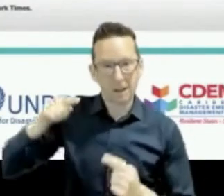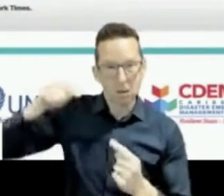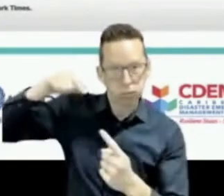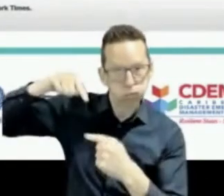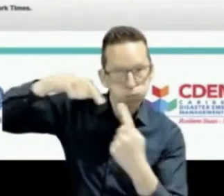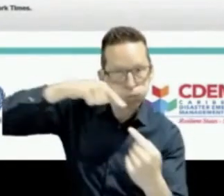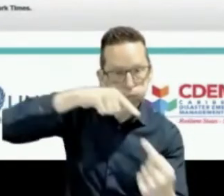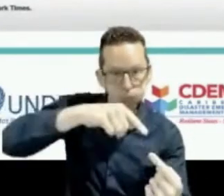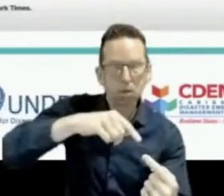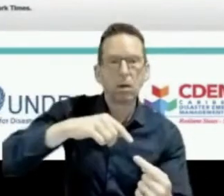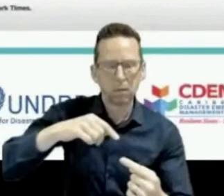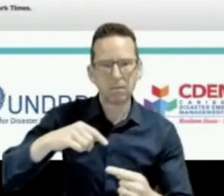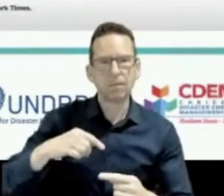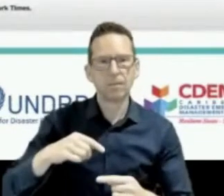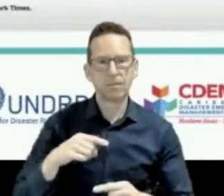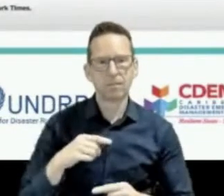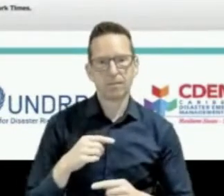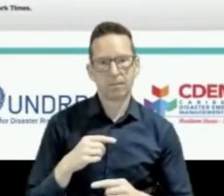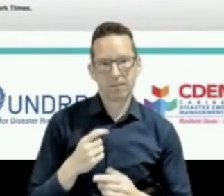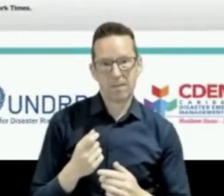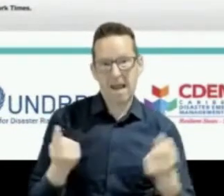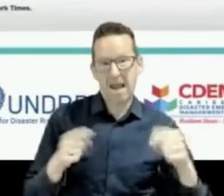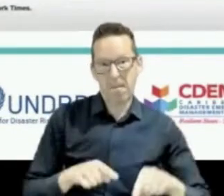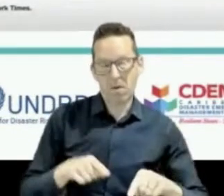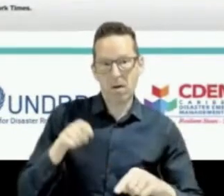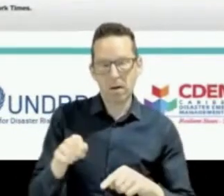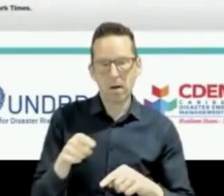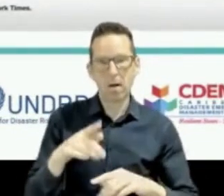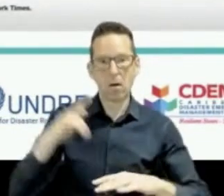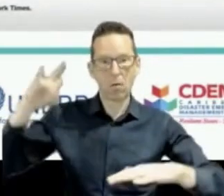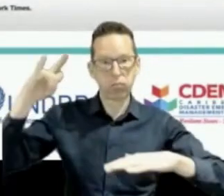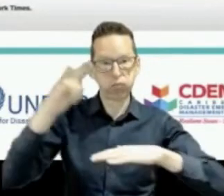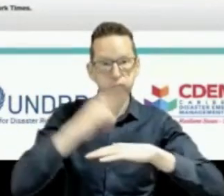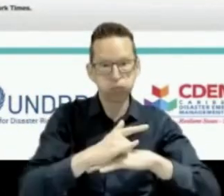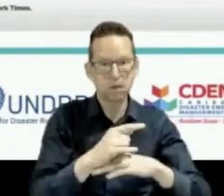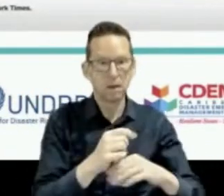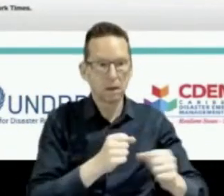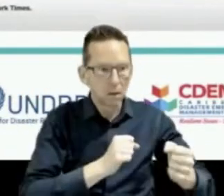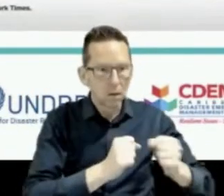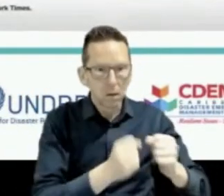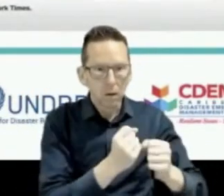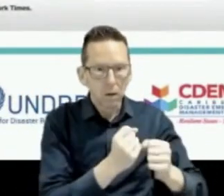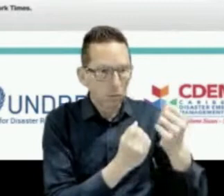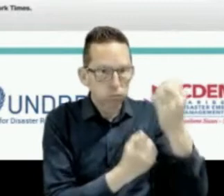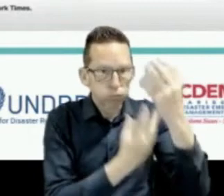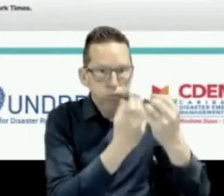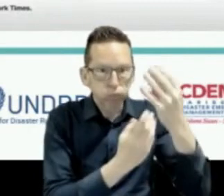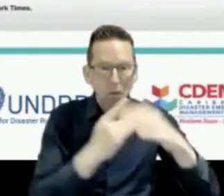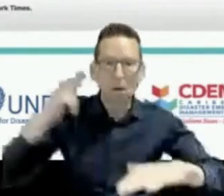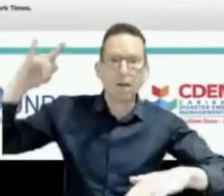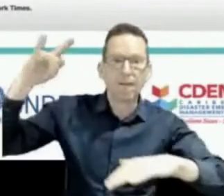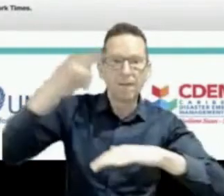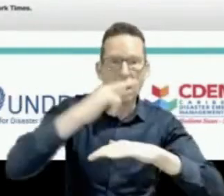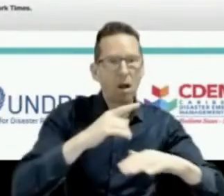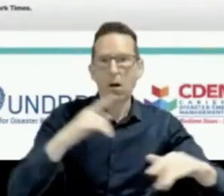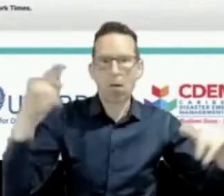strike on the air traffic control center in Kingston, Jamaica. And not only were flights grounded on the compound,